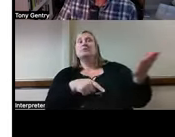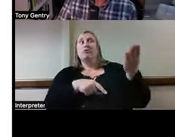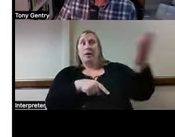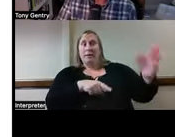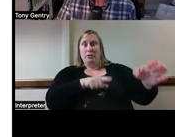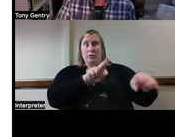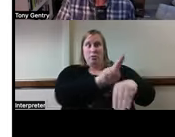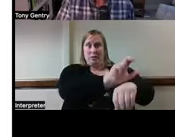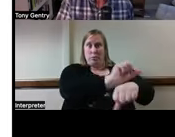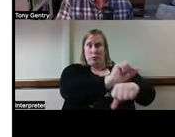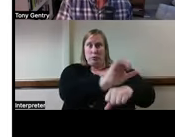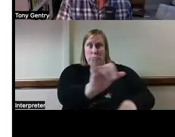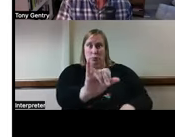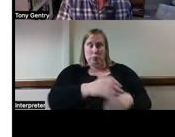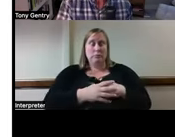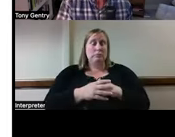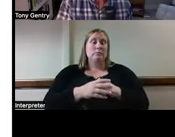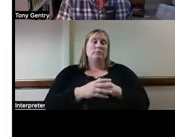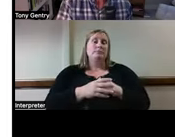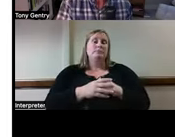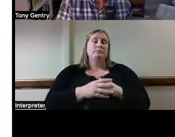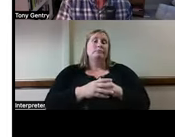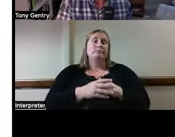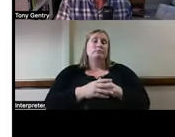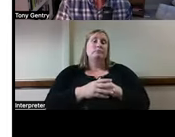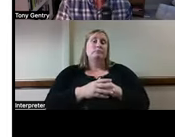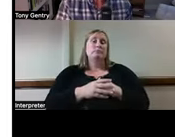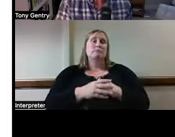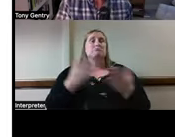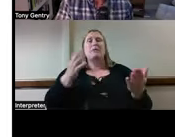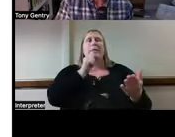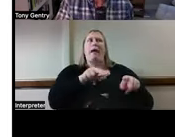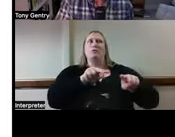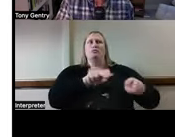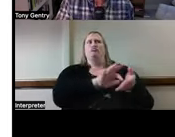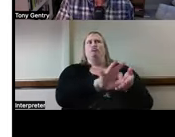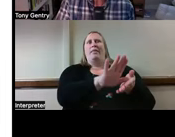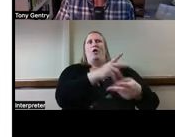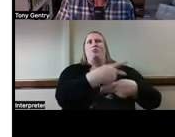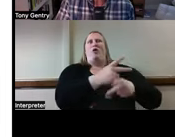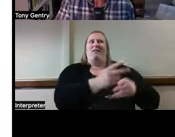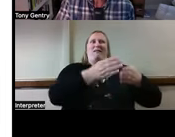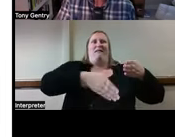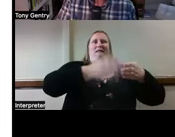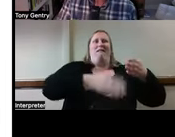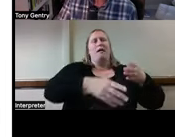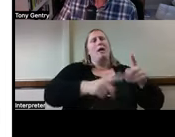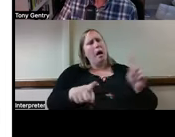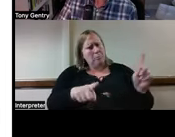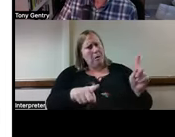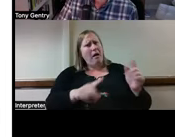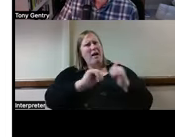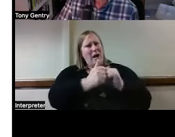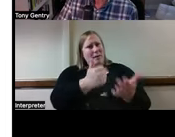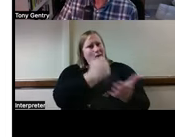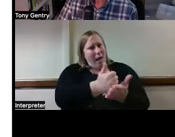Other things that may be not just productivity tracking, but disability enabling for the person that